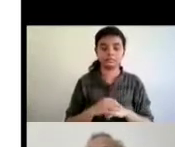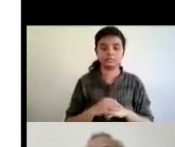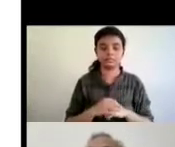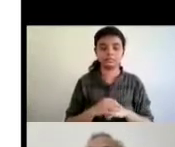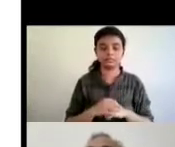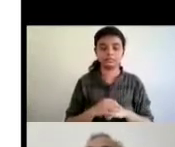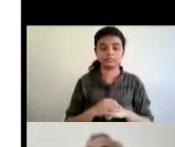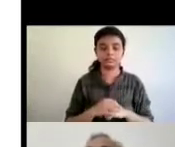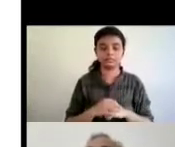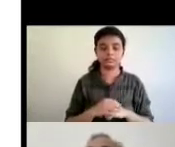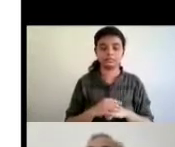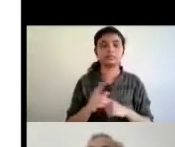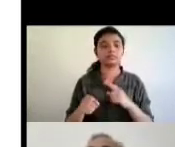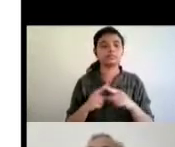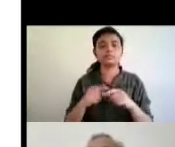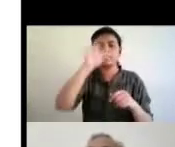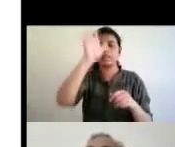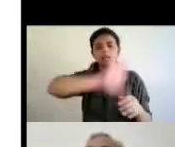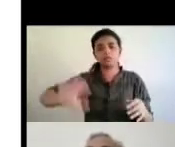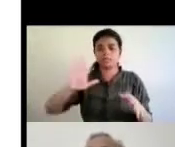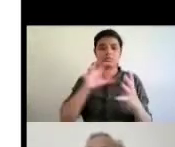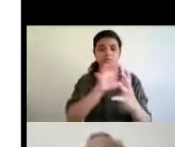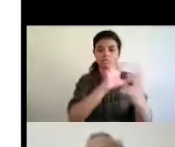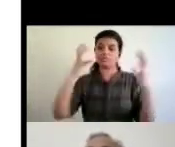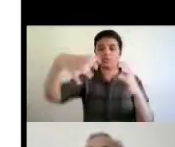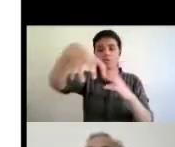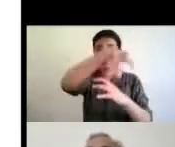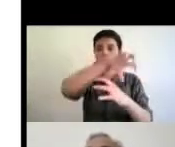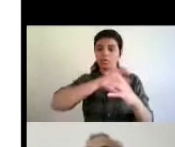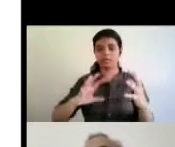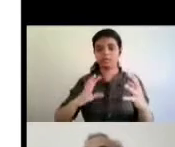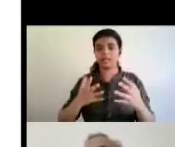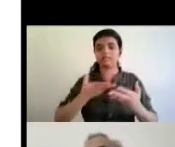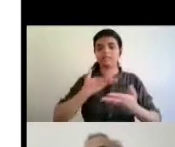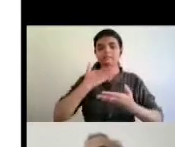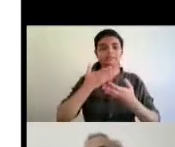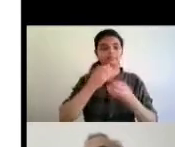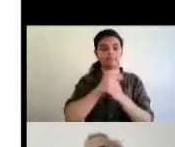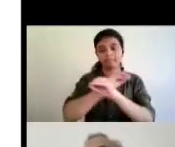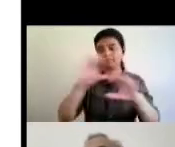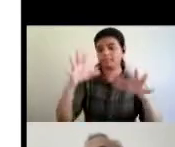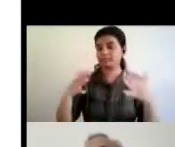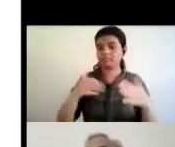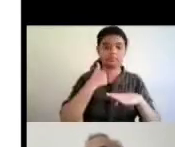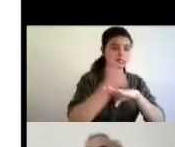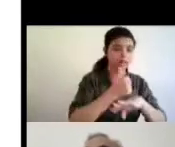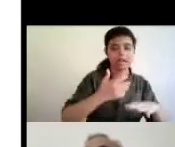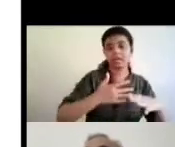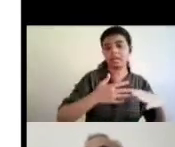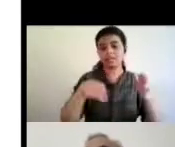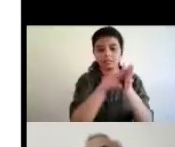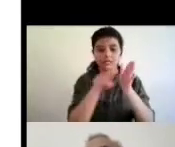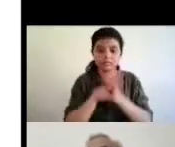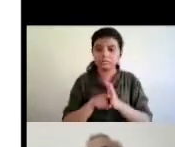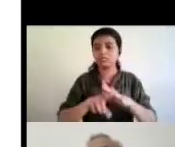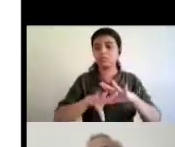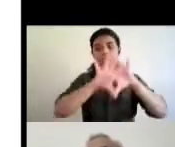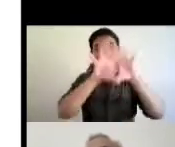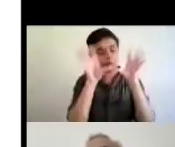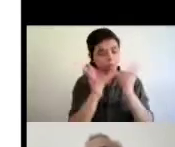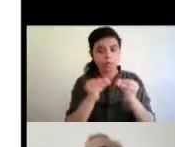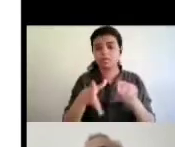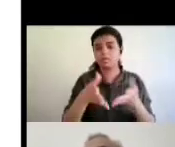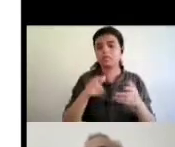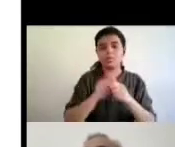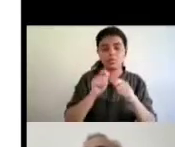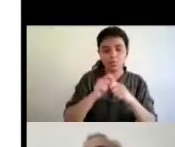so let's come to india i mean this is the whole international mechanism that has been set up what the treaty is and what is the international mechanism for